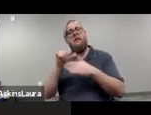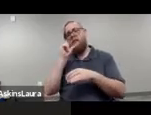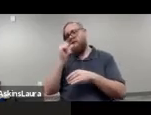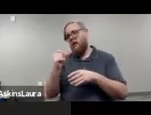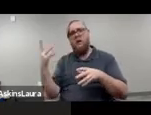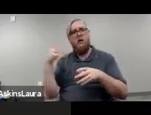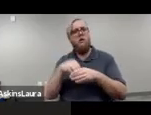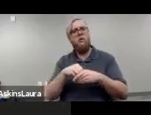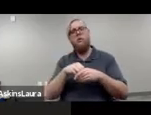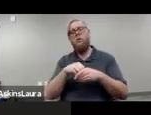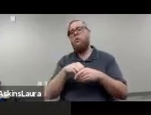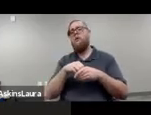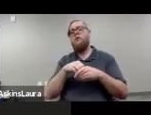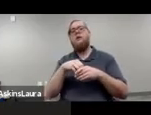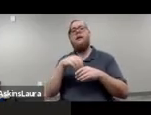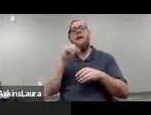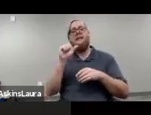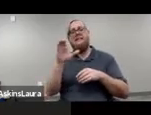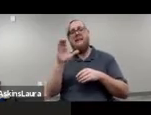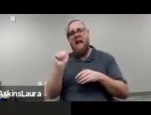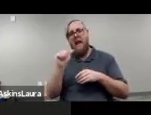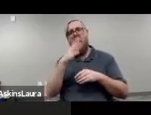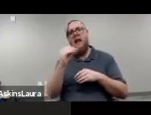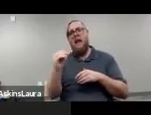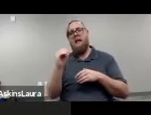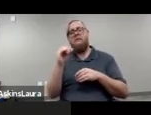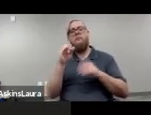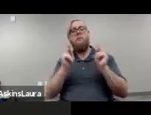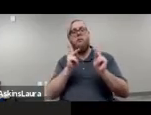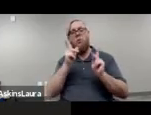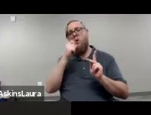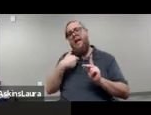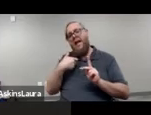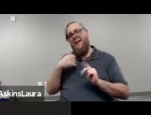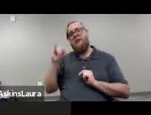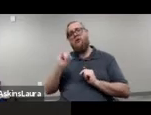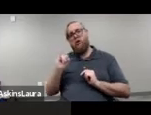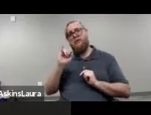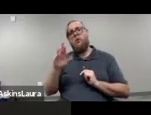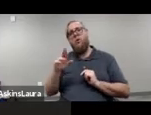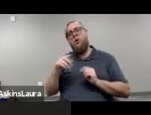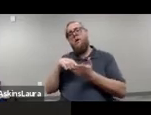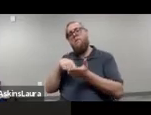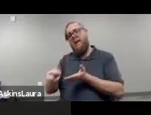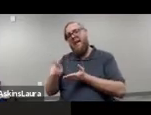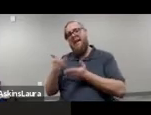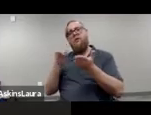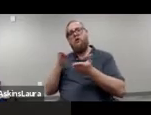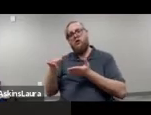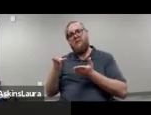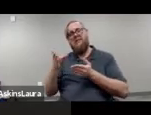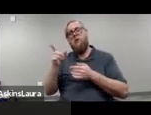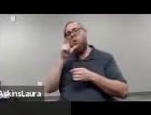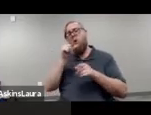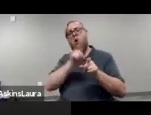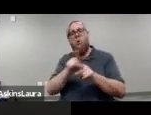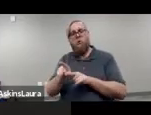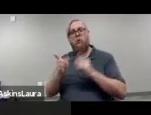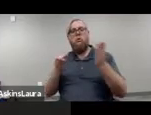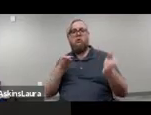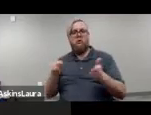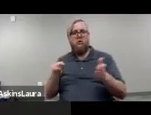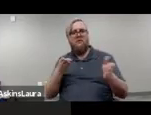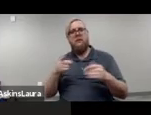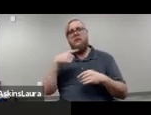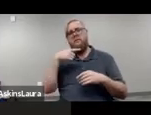,000 people, does not include ACA insured, um, or fee-for-service clients that are also served in the public mental health system.